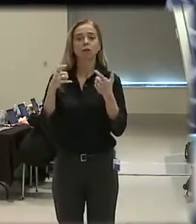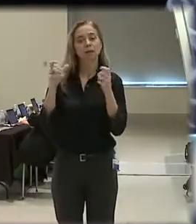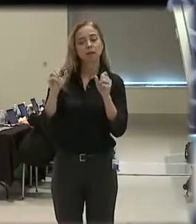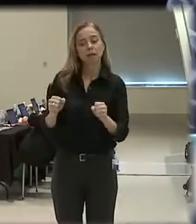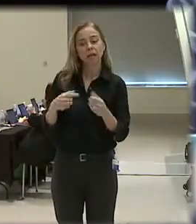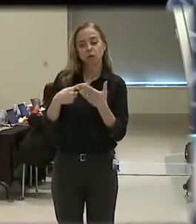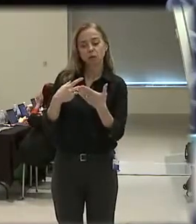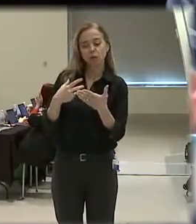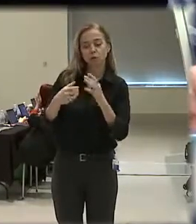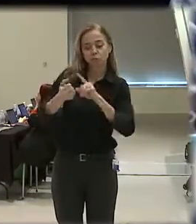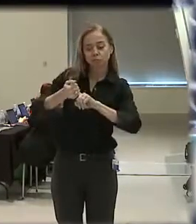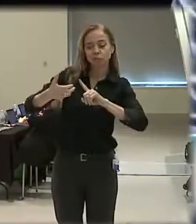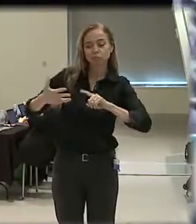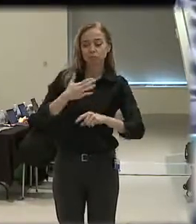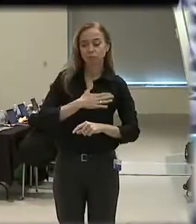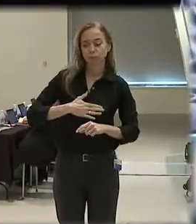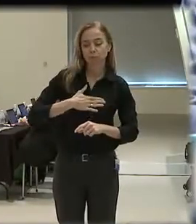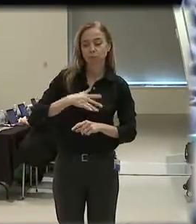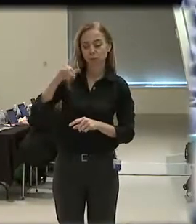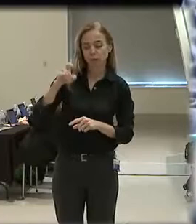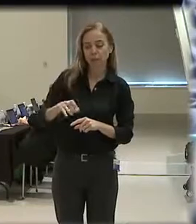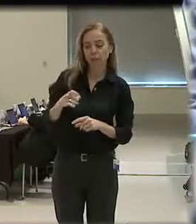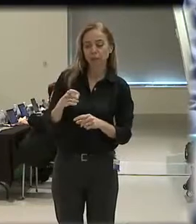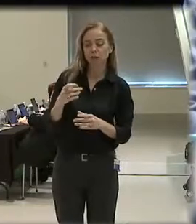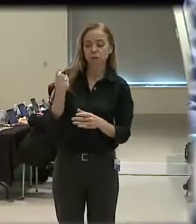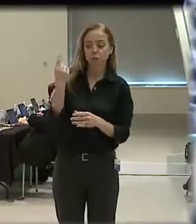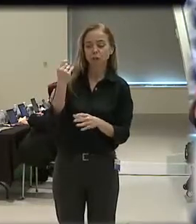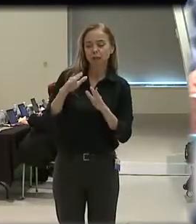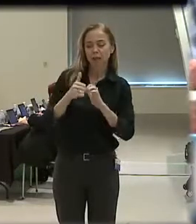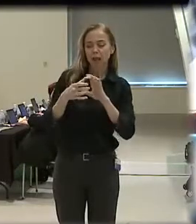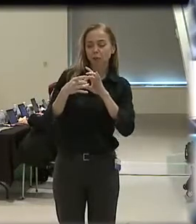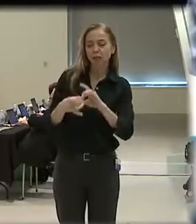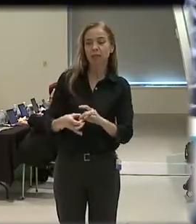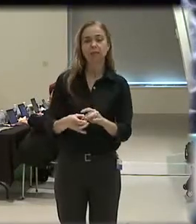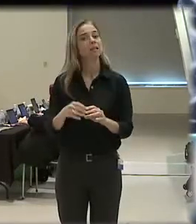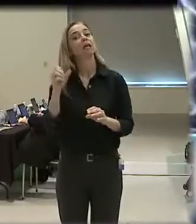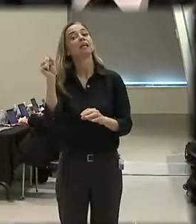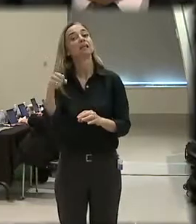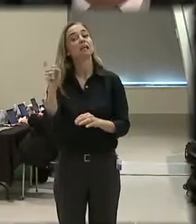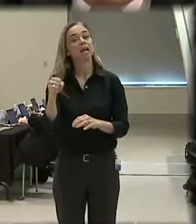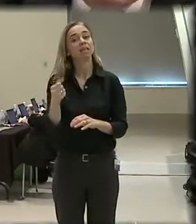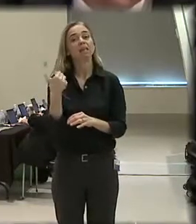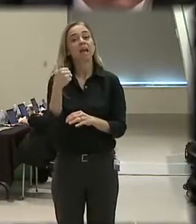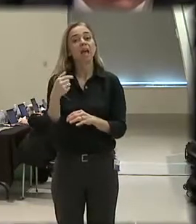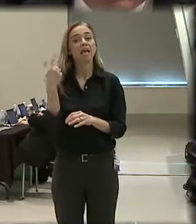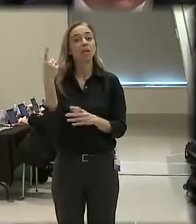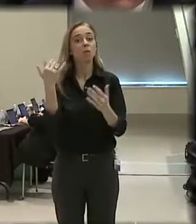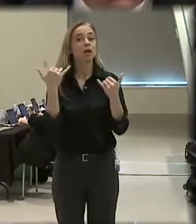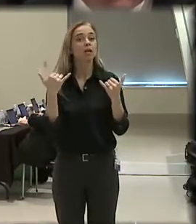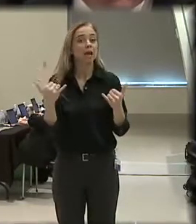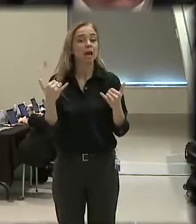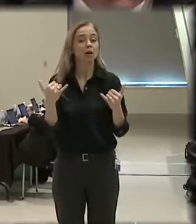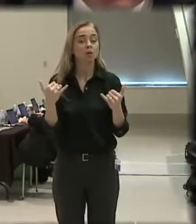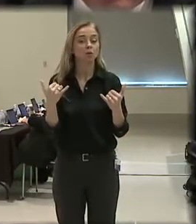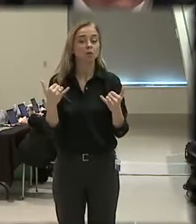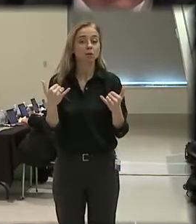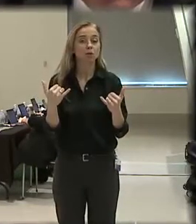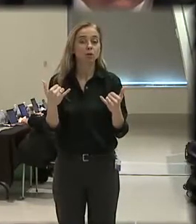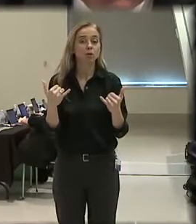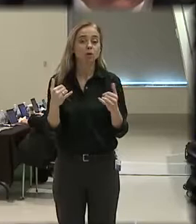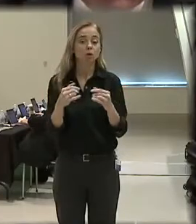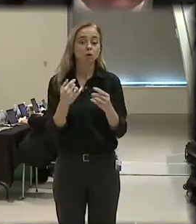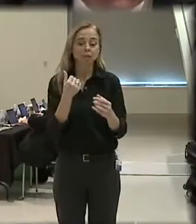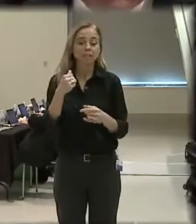just talk to that because I think all of us need to hear that as it relates to your community. Absolutely. I think anybody in this day and age who would deny race relations